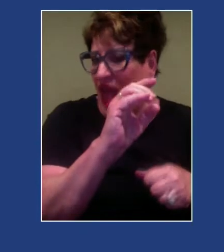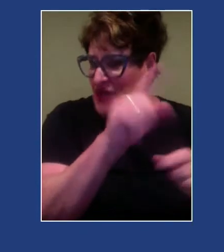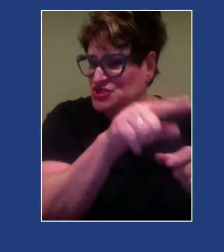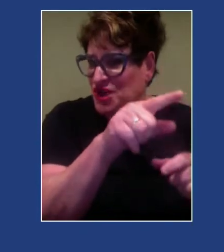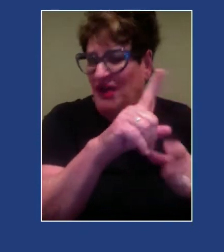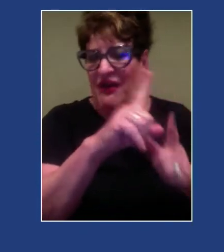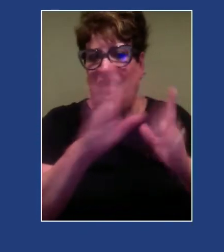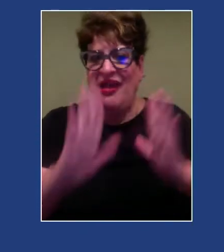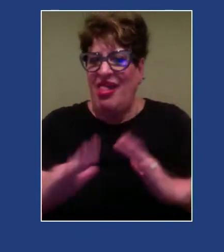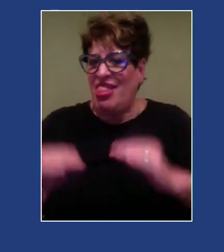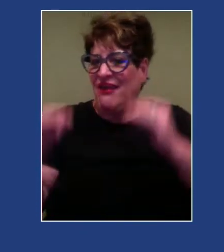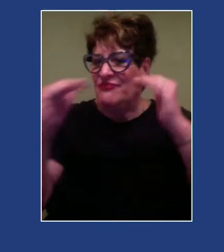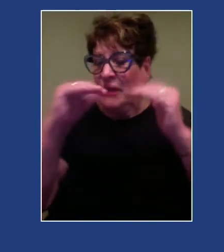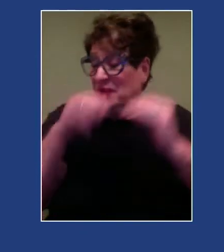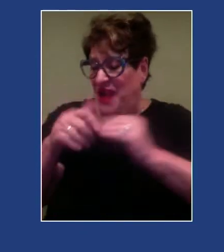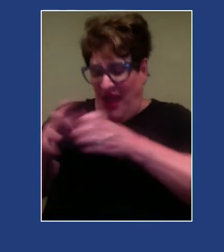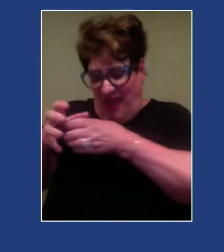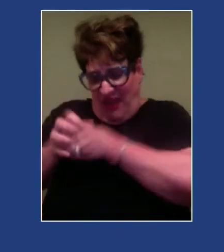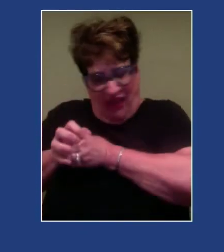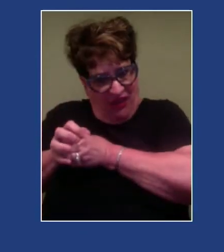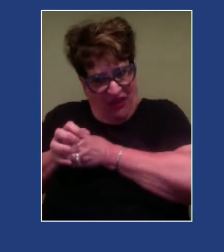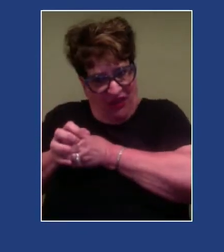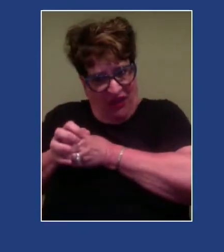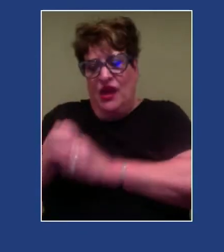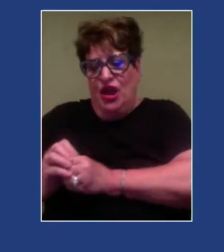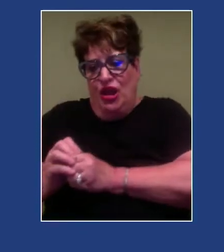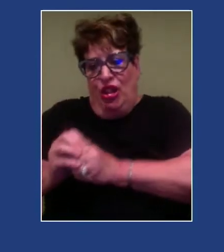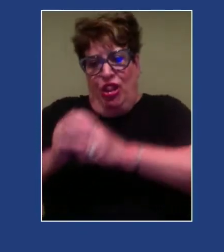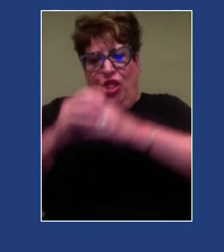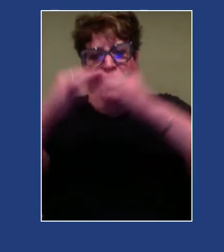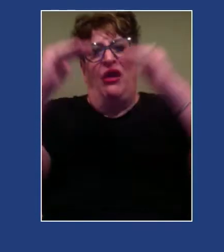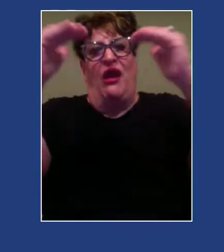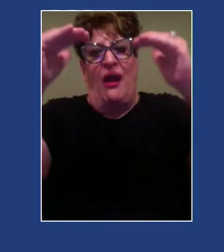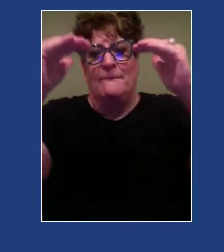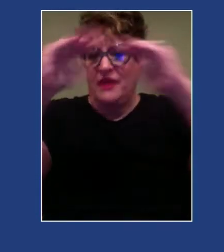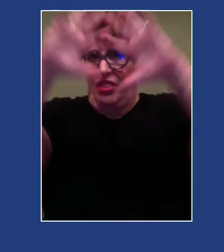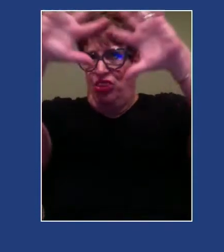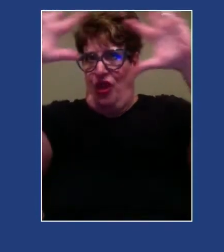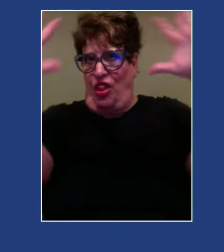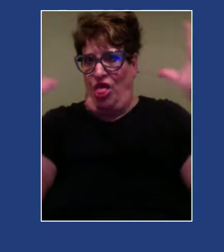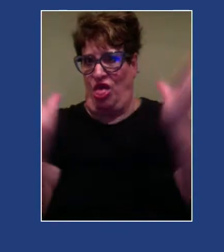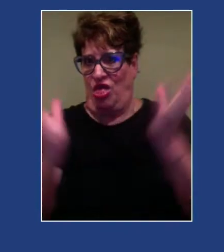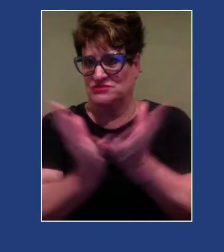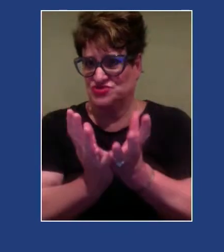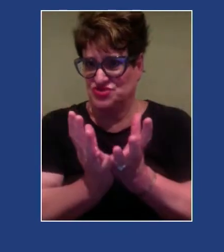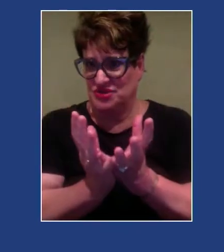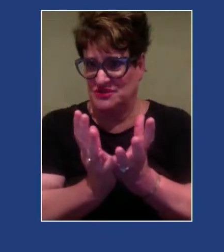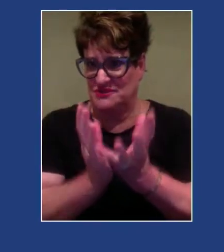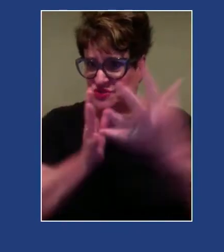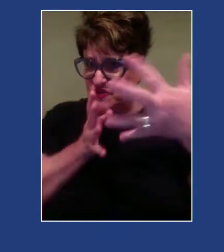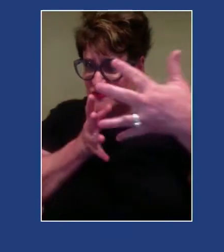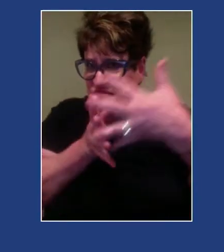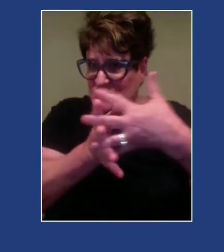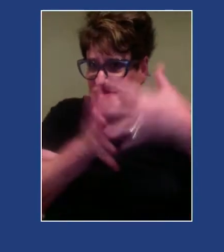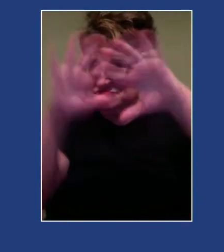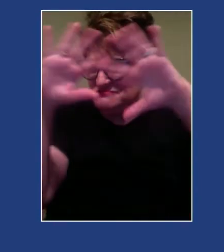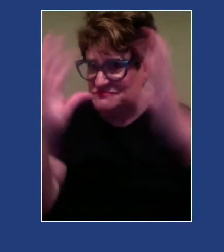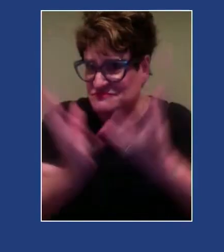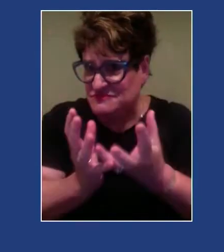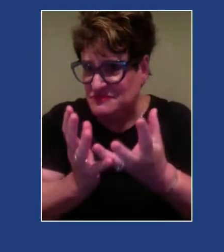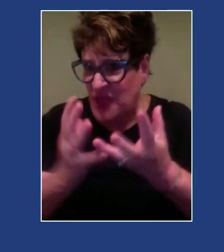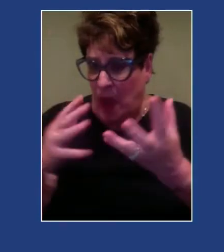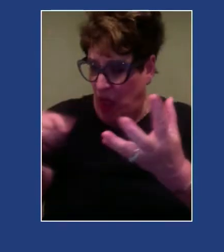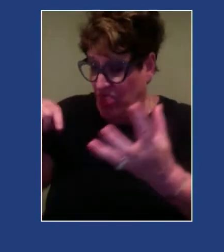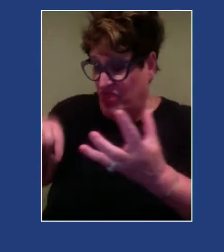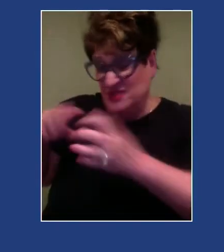go beyond just the immediate community and start to look at the larger community and the larger society as a whole. We're merging the two.